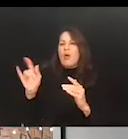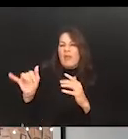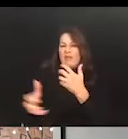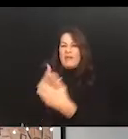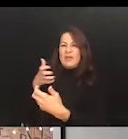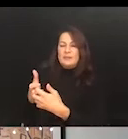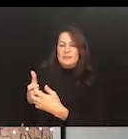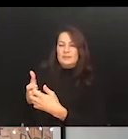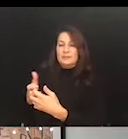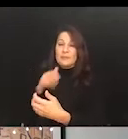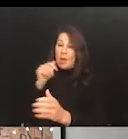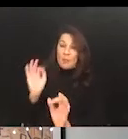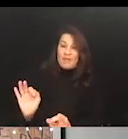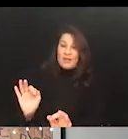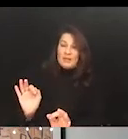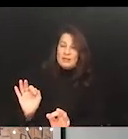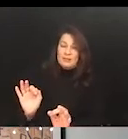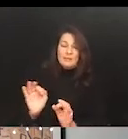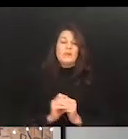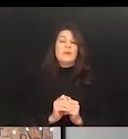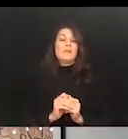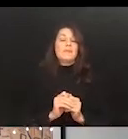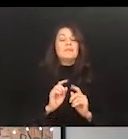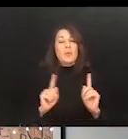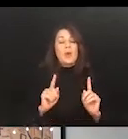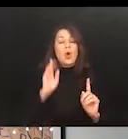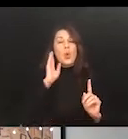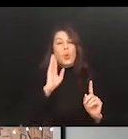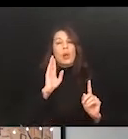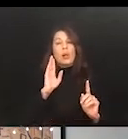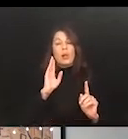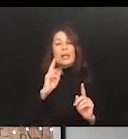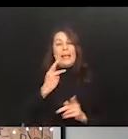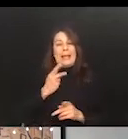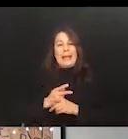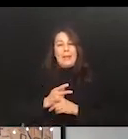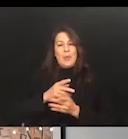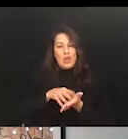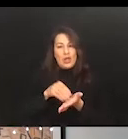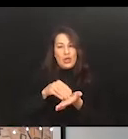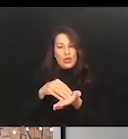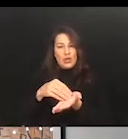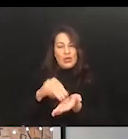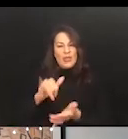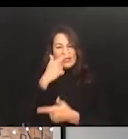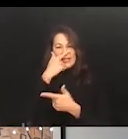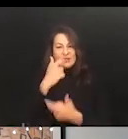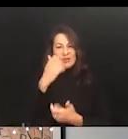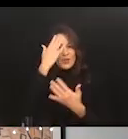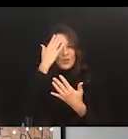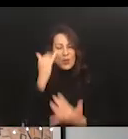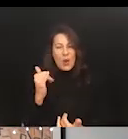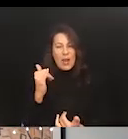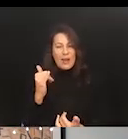And it's not perfect by any means, but it will keep learning. That's what's really interesting and why it's sort of